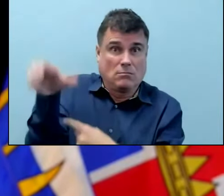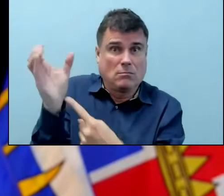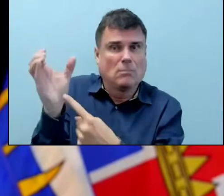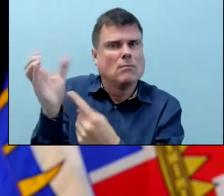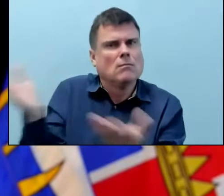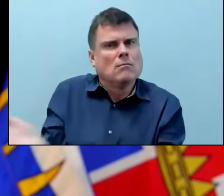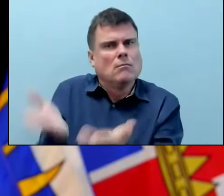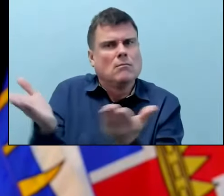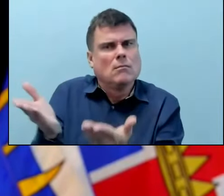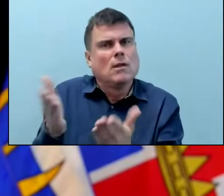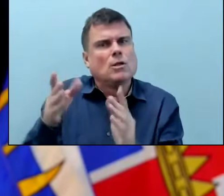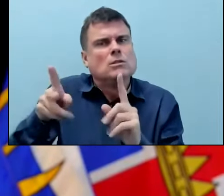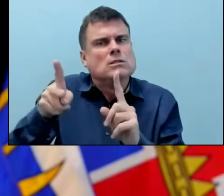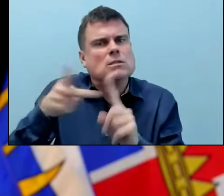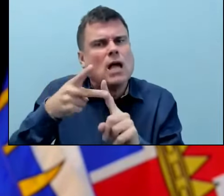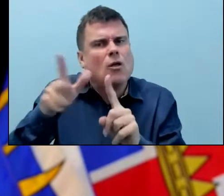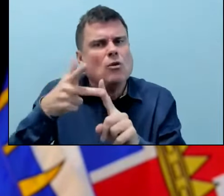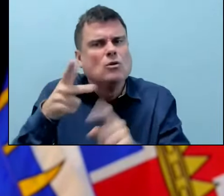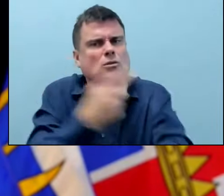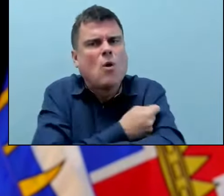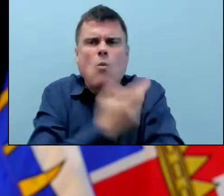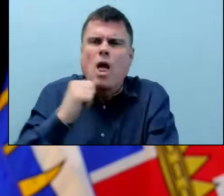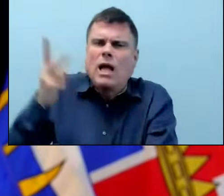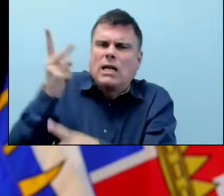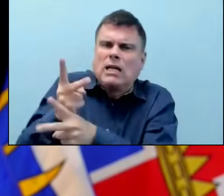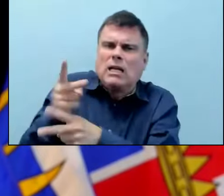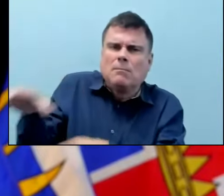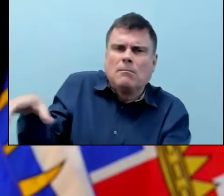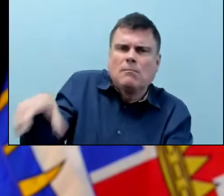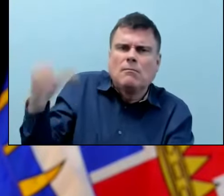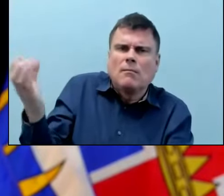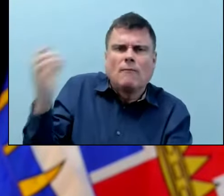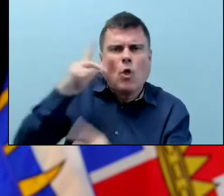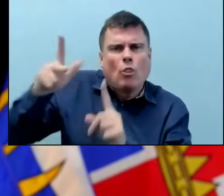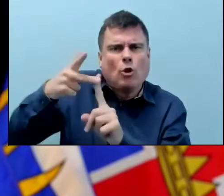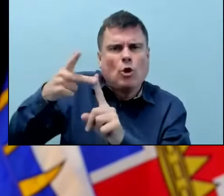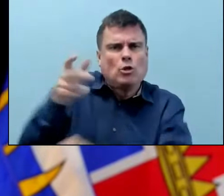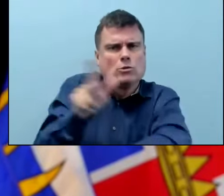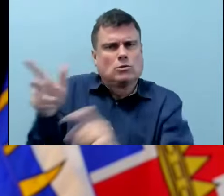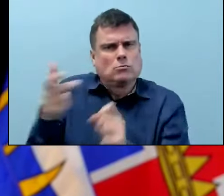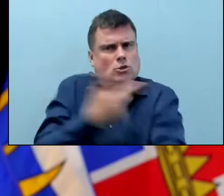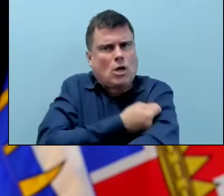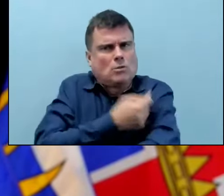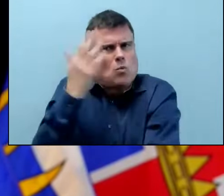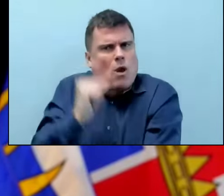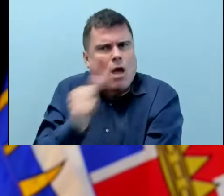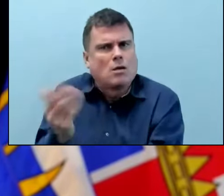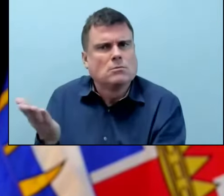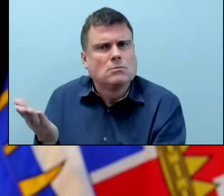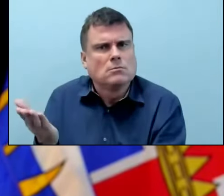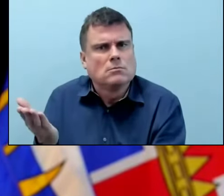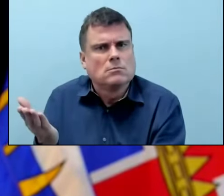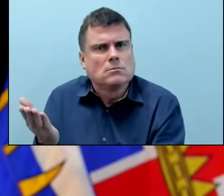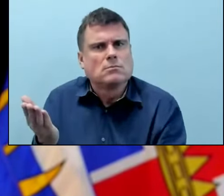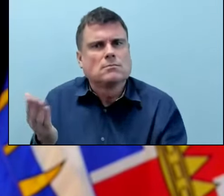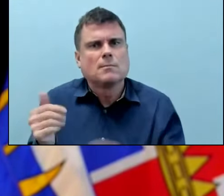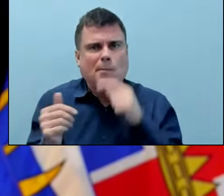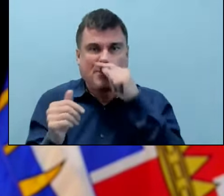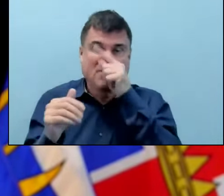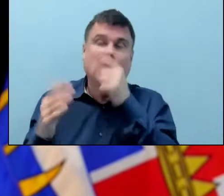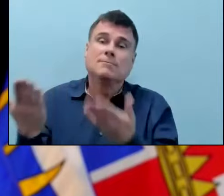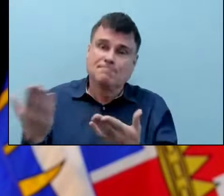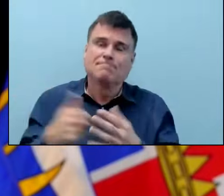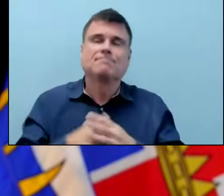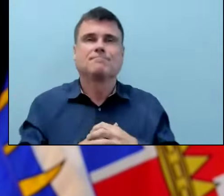third shots? Yeah. It is one measure. But it is only one measure that can incentivize